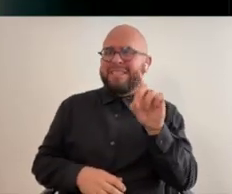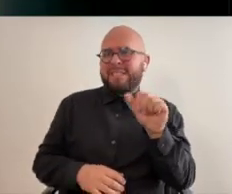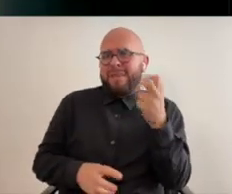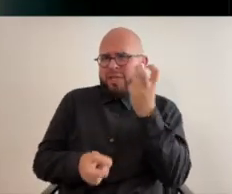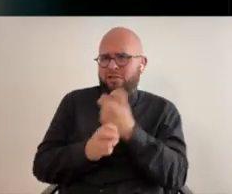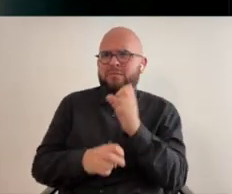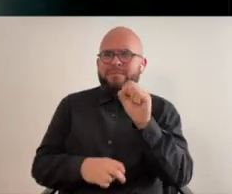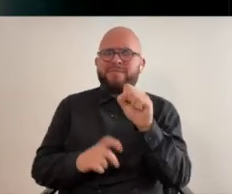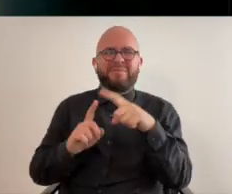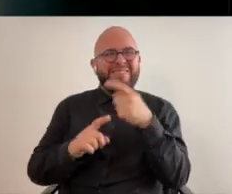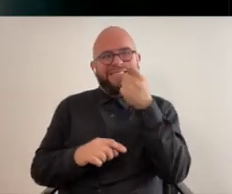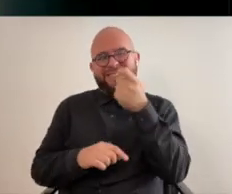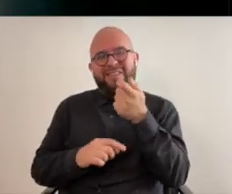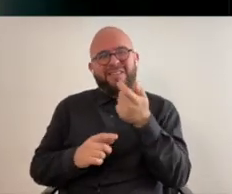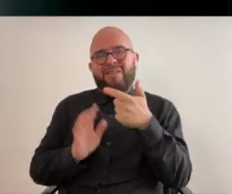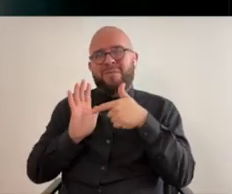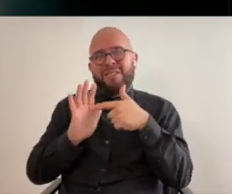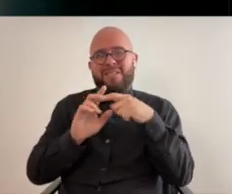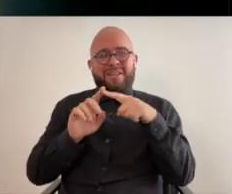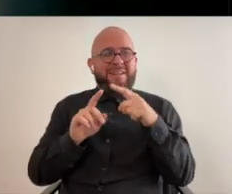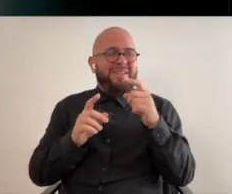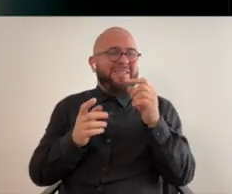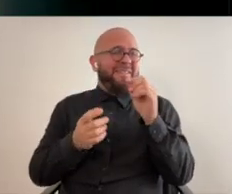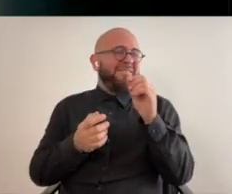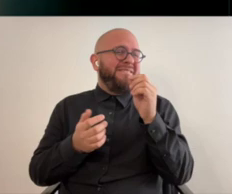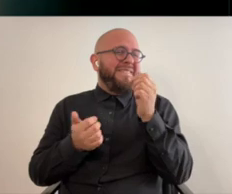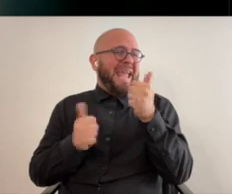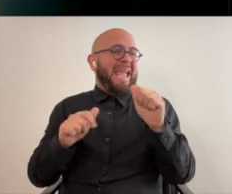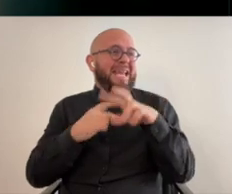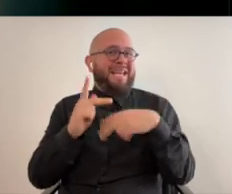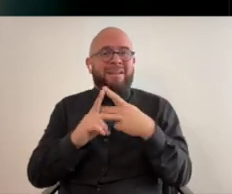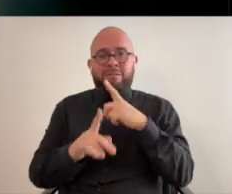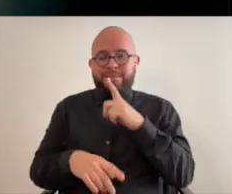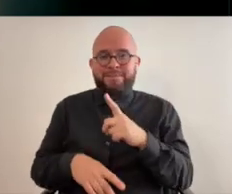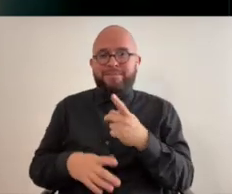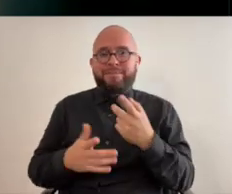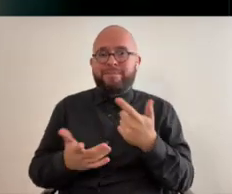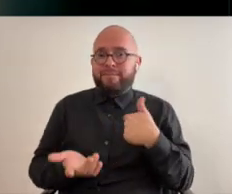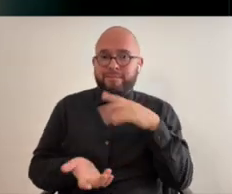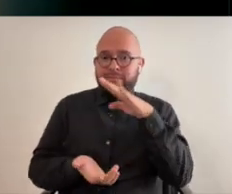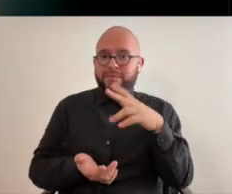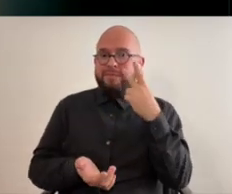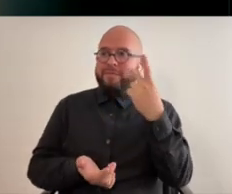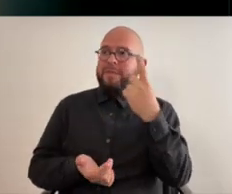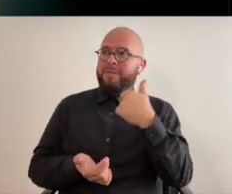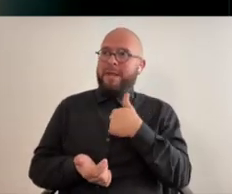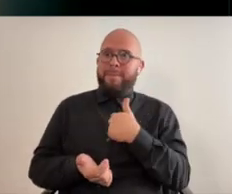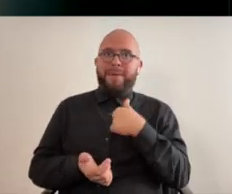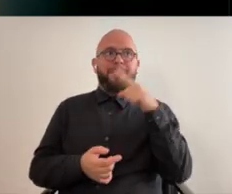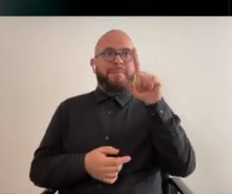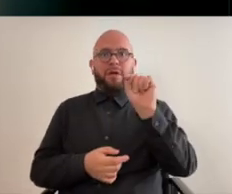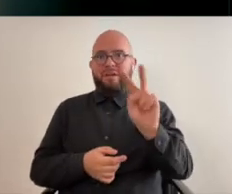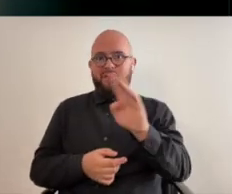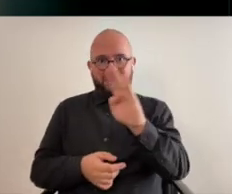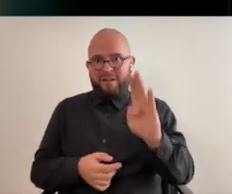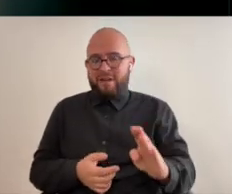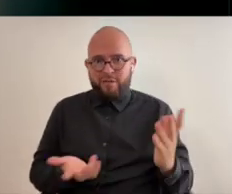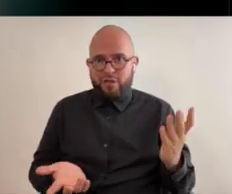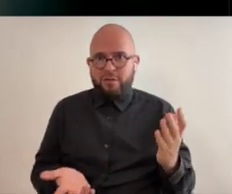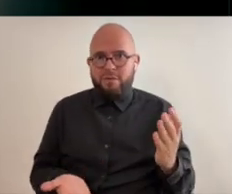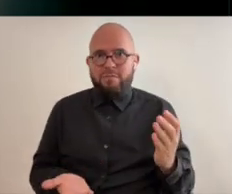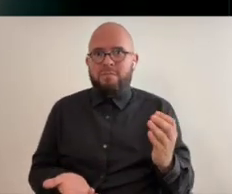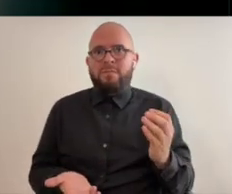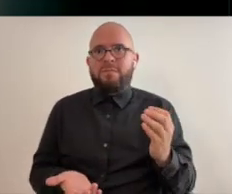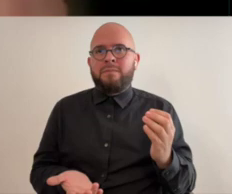the things about disability that's hard there's so little representation of any kind so i've never seen anyone